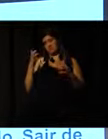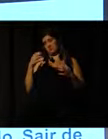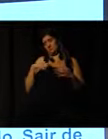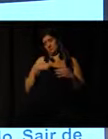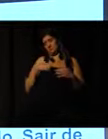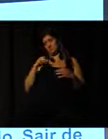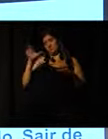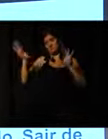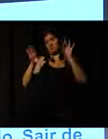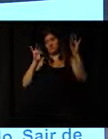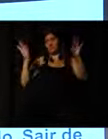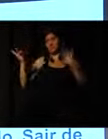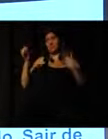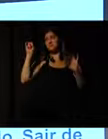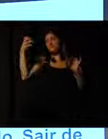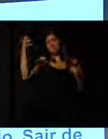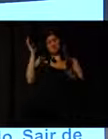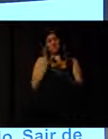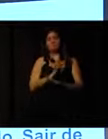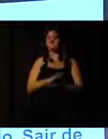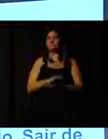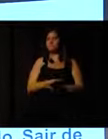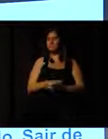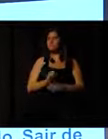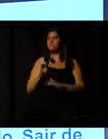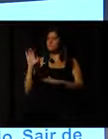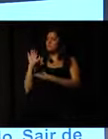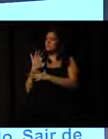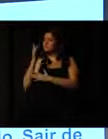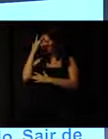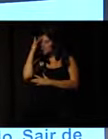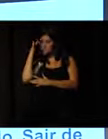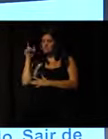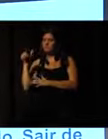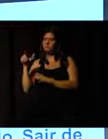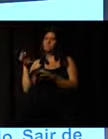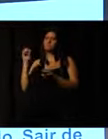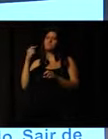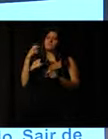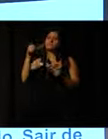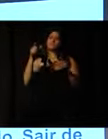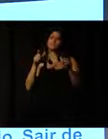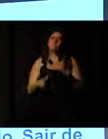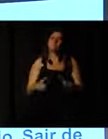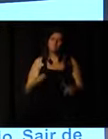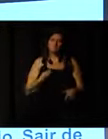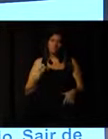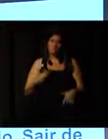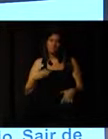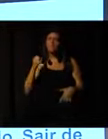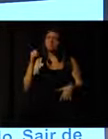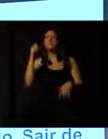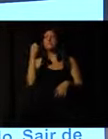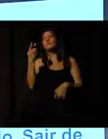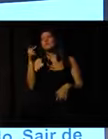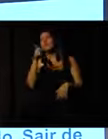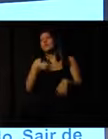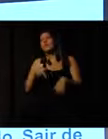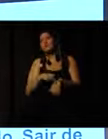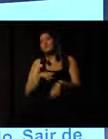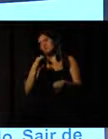calling, for contribution to your next, to the community and to the world.